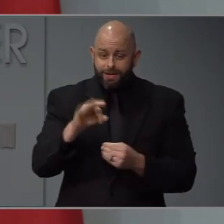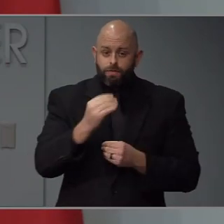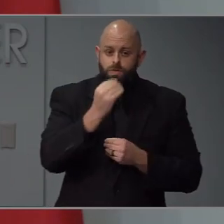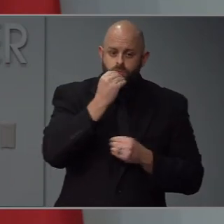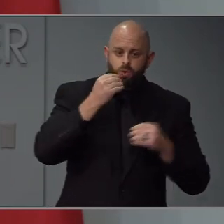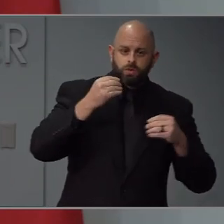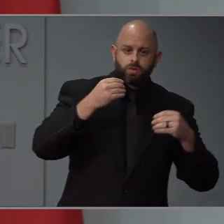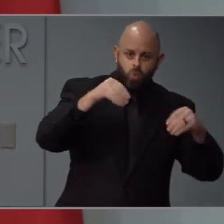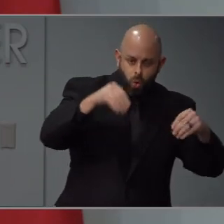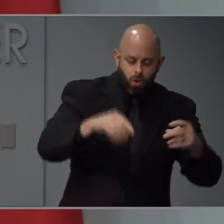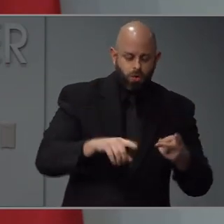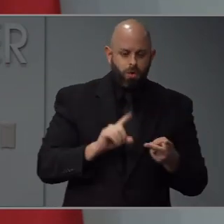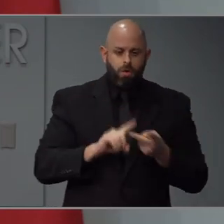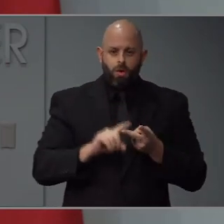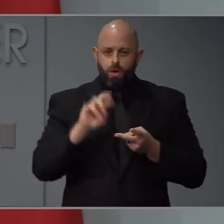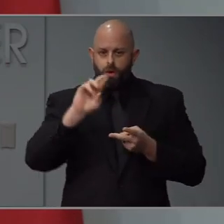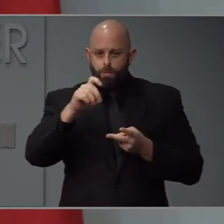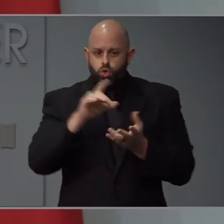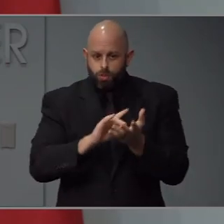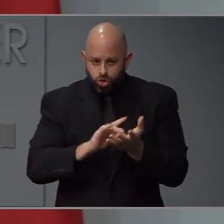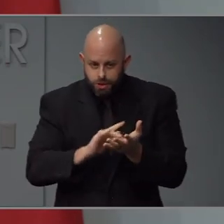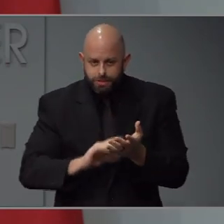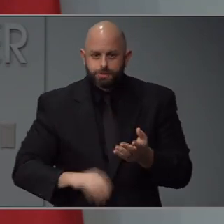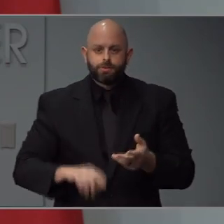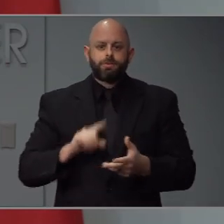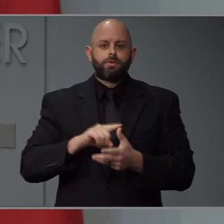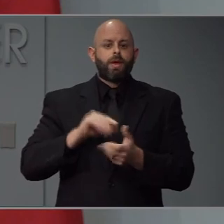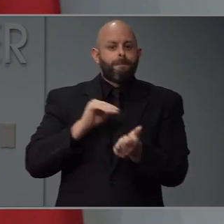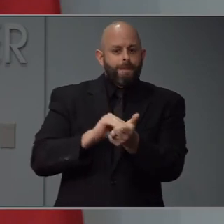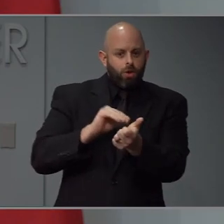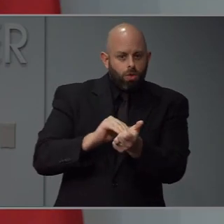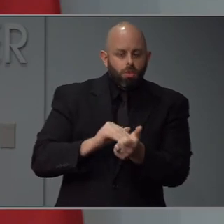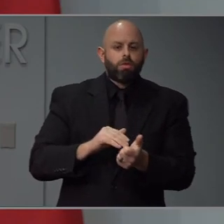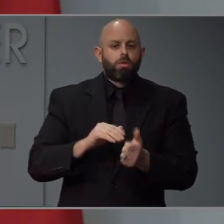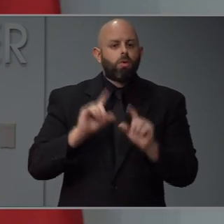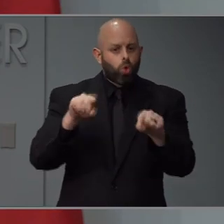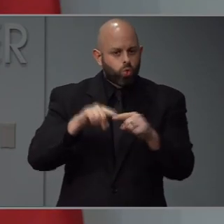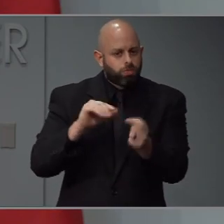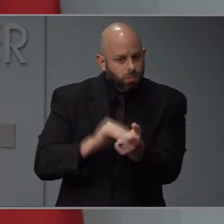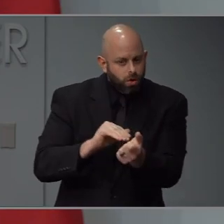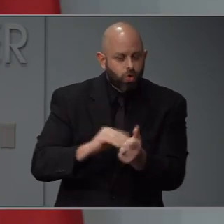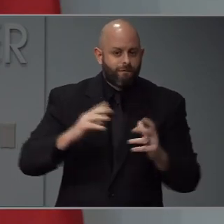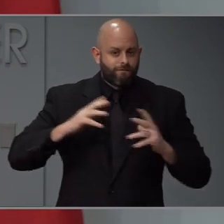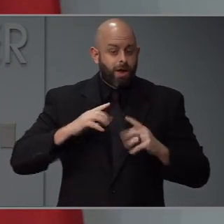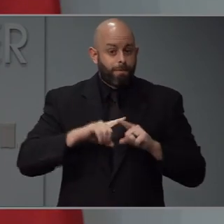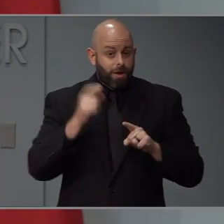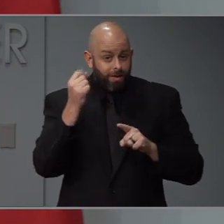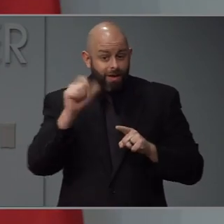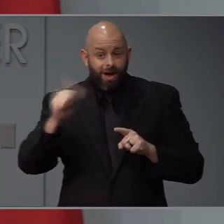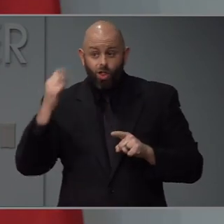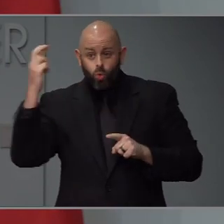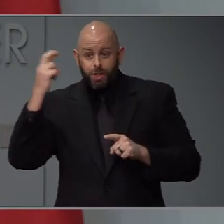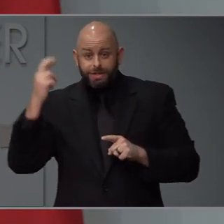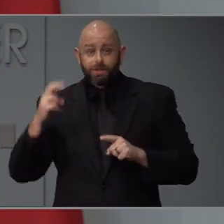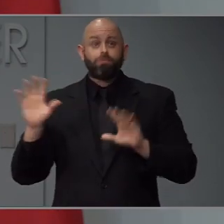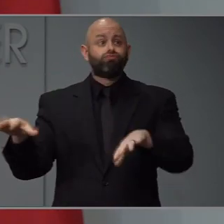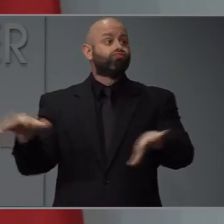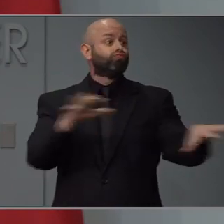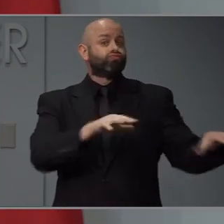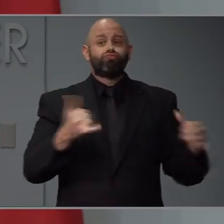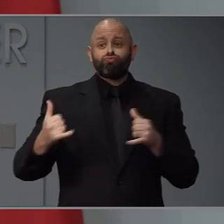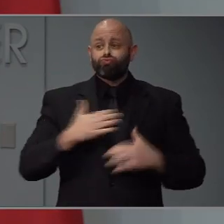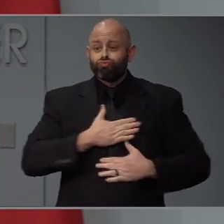up your medications. Folks need to be staying at home as much as possible. Obviously, if you work in an essential